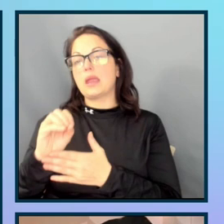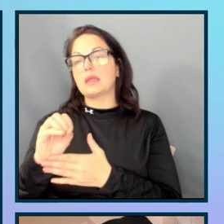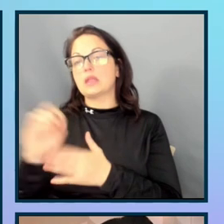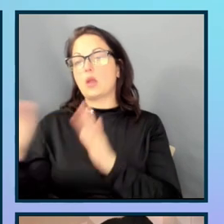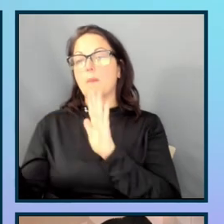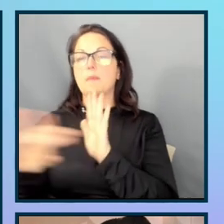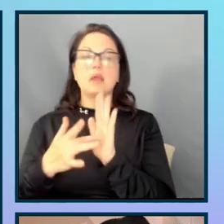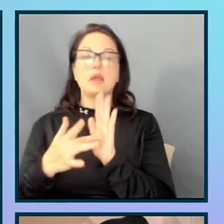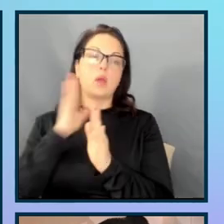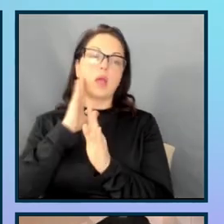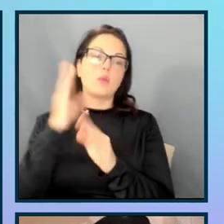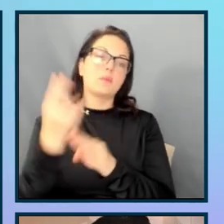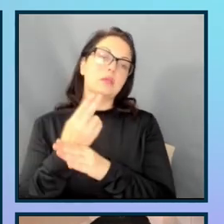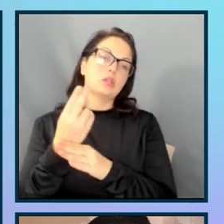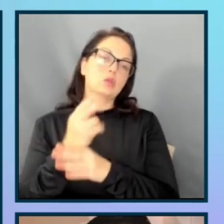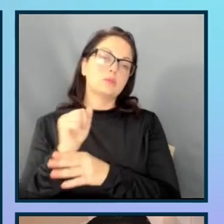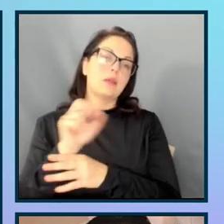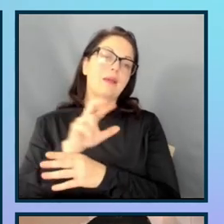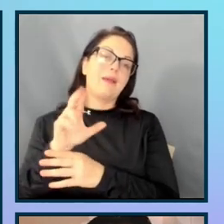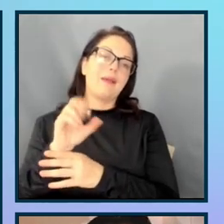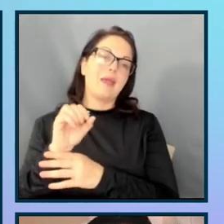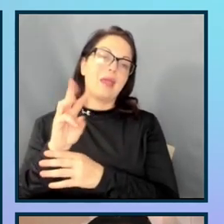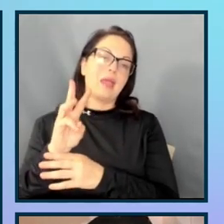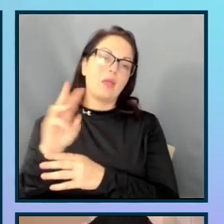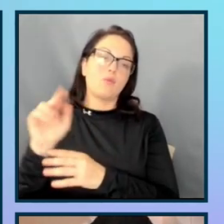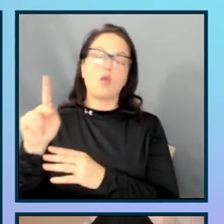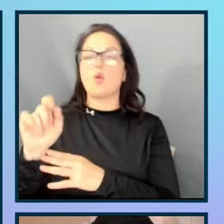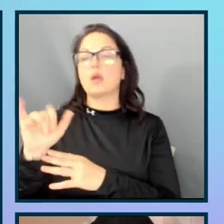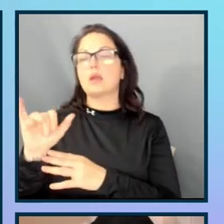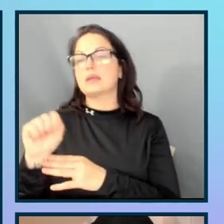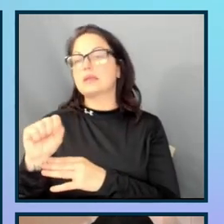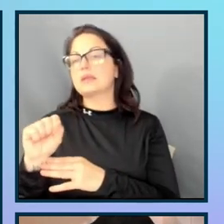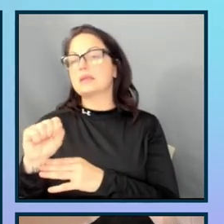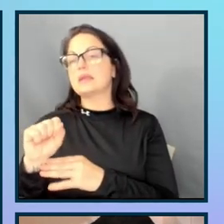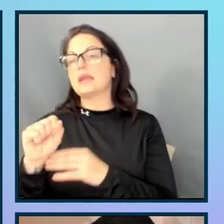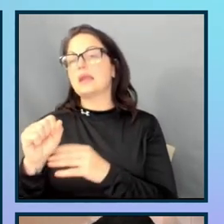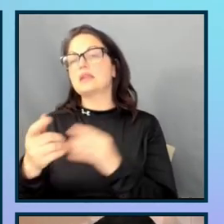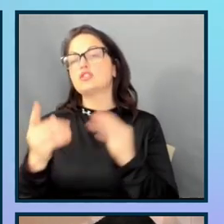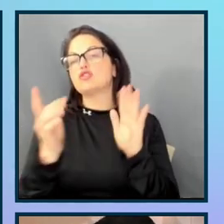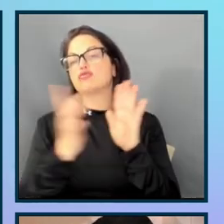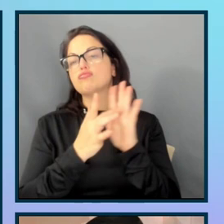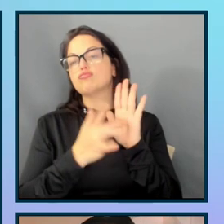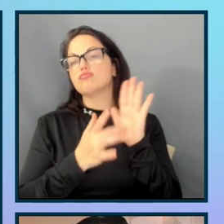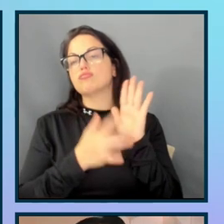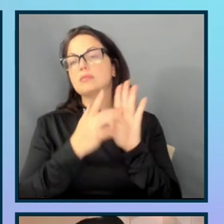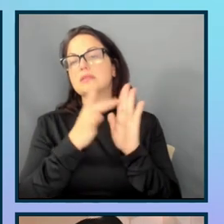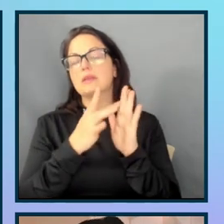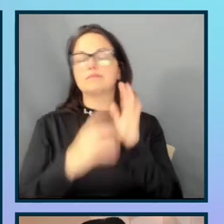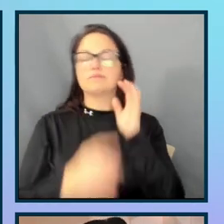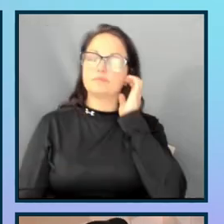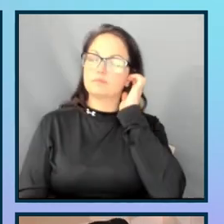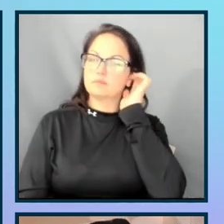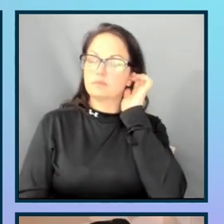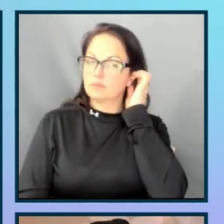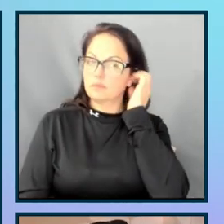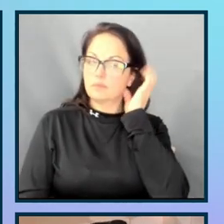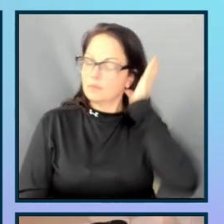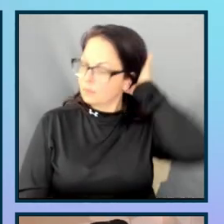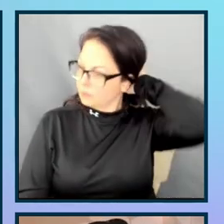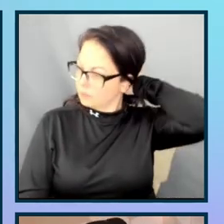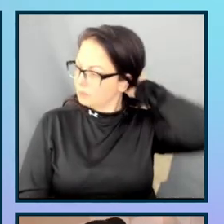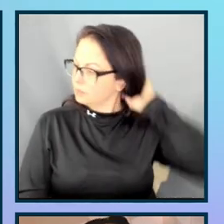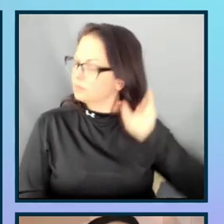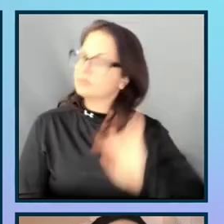using my arrow keys to navigate through the different options selections inside the radio buttons. So,